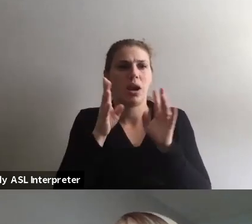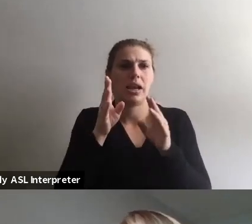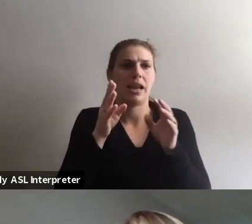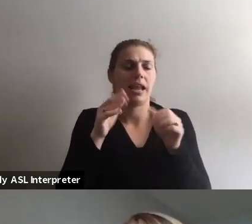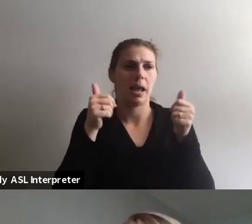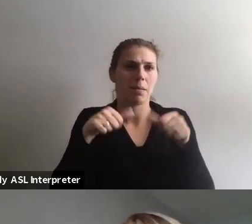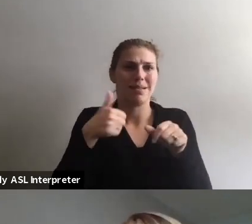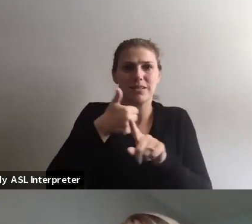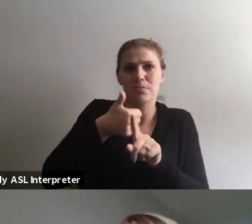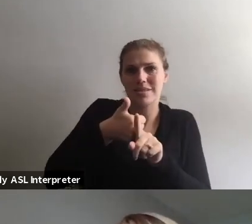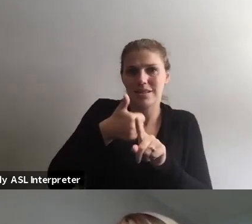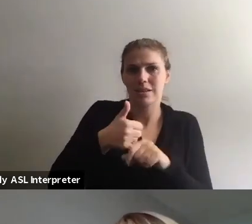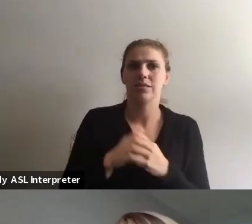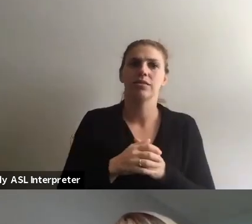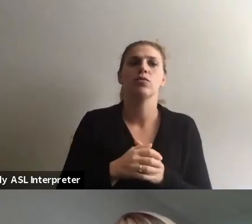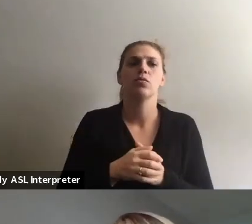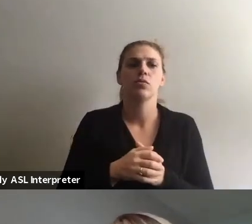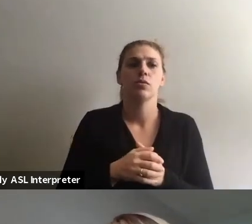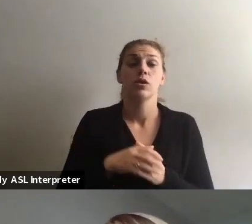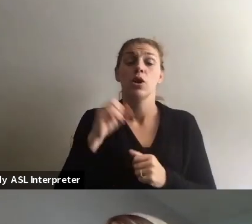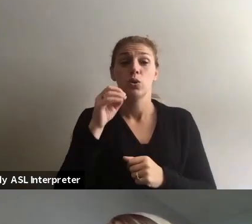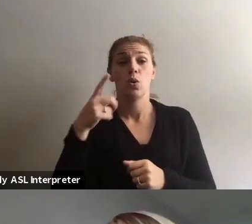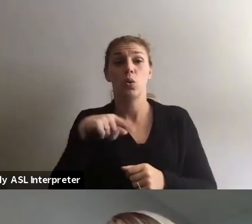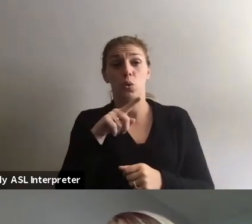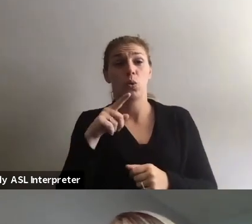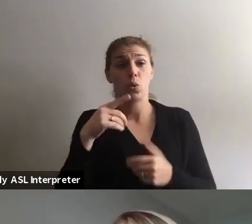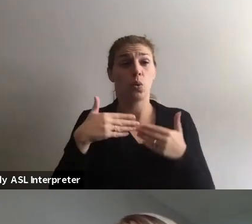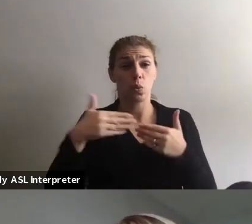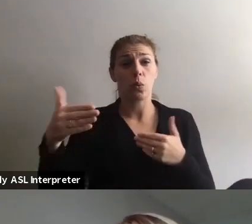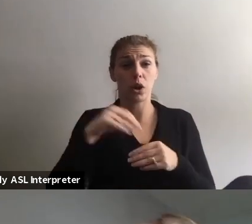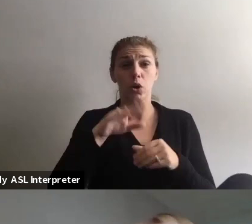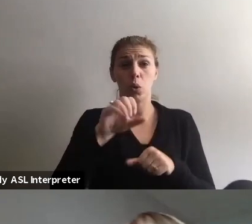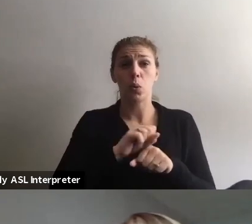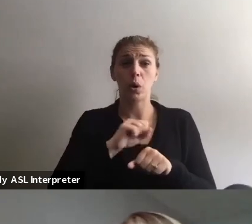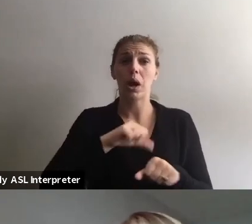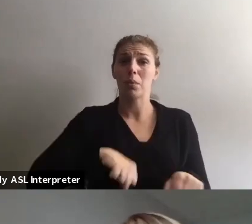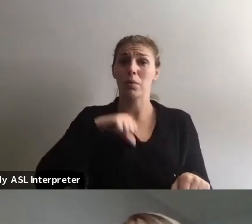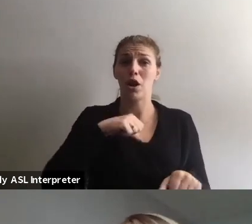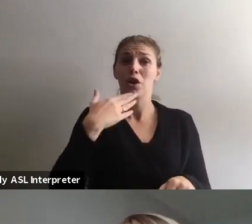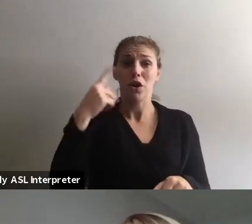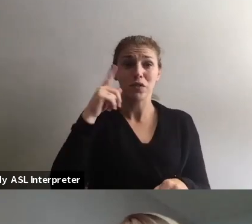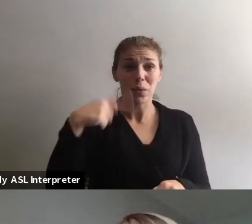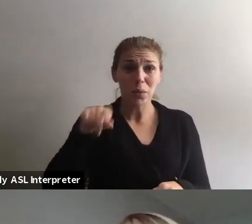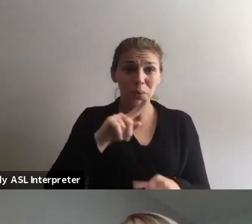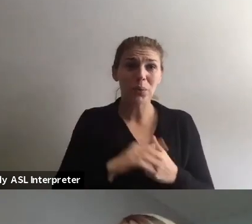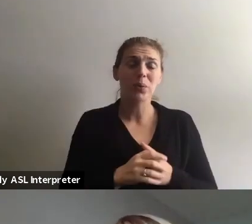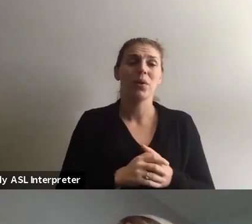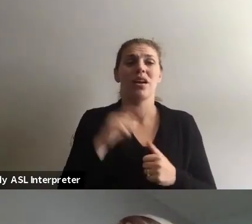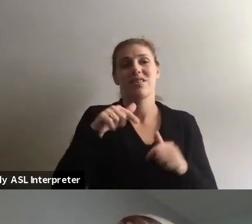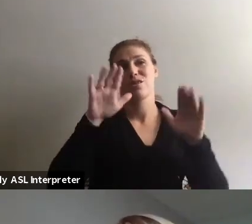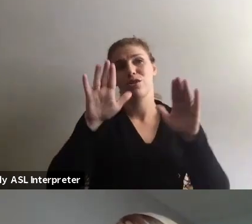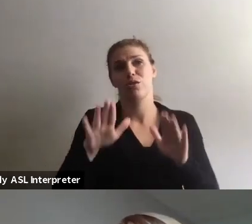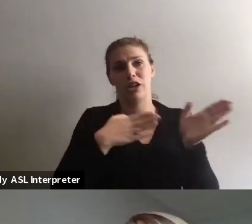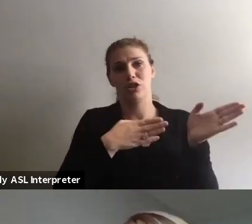themselves. Um, so as you go forward in this work, I'm proud of you. Good for you. Um, it's a great